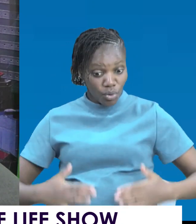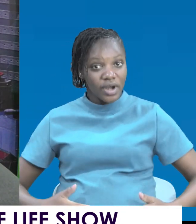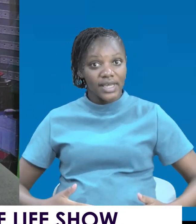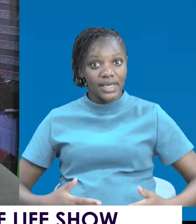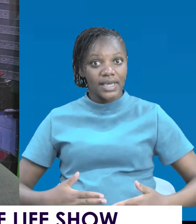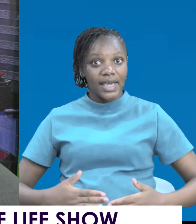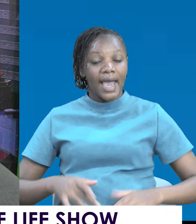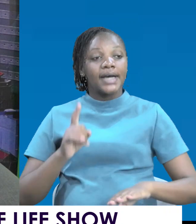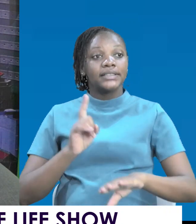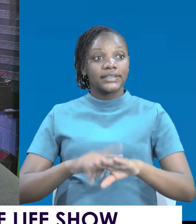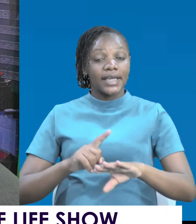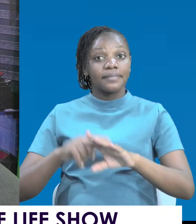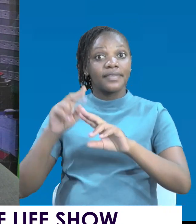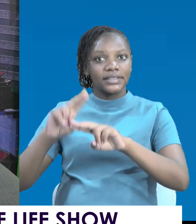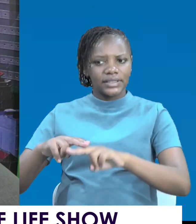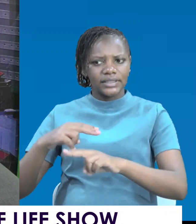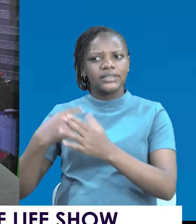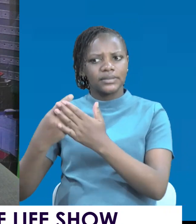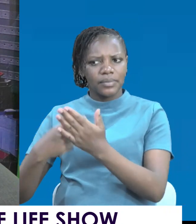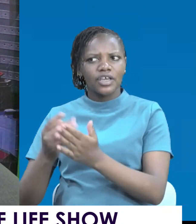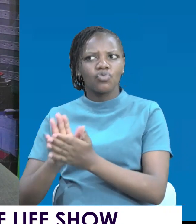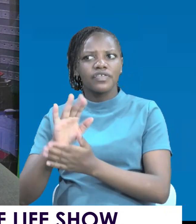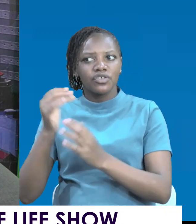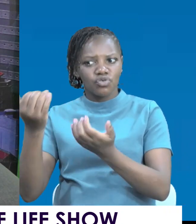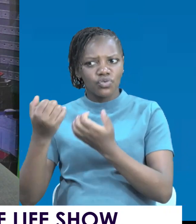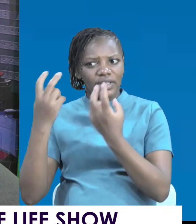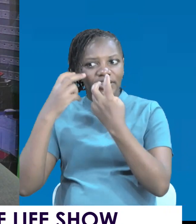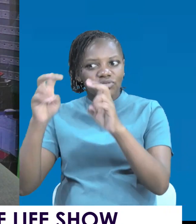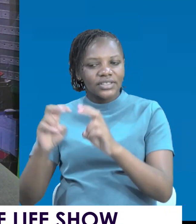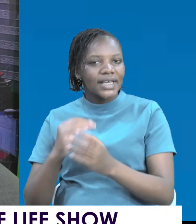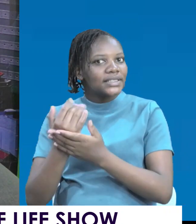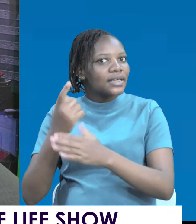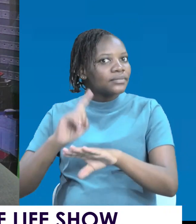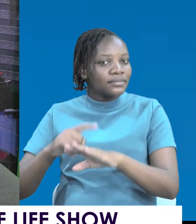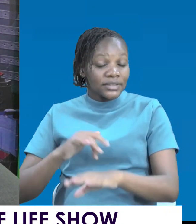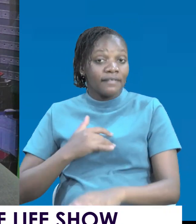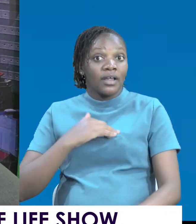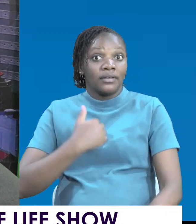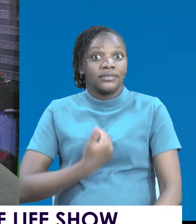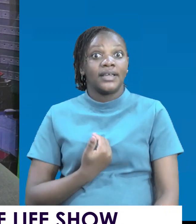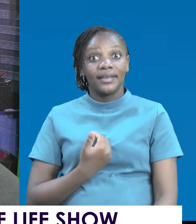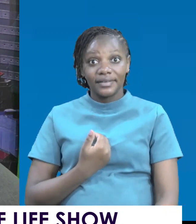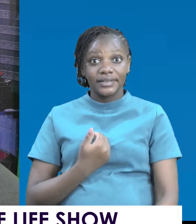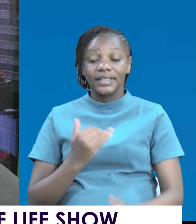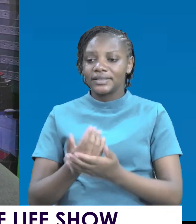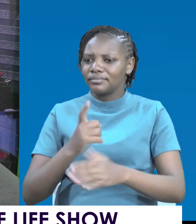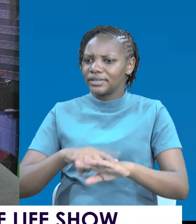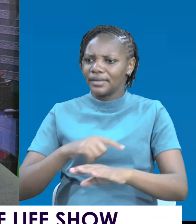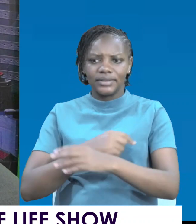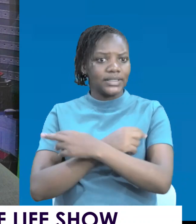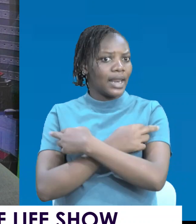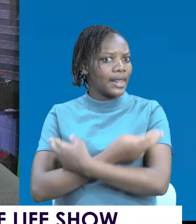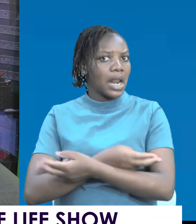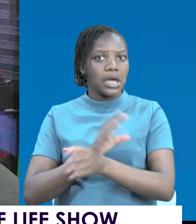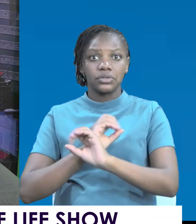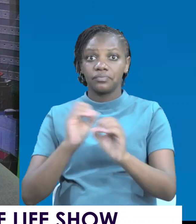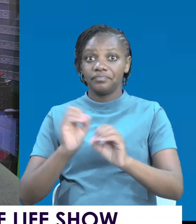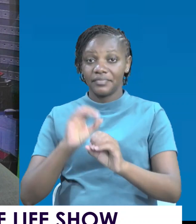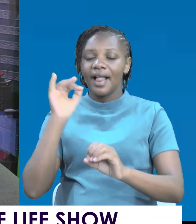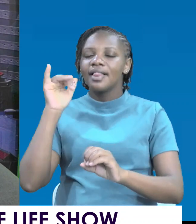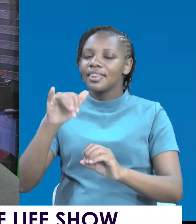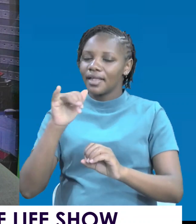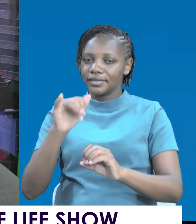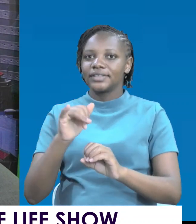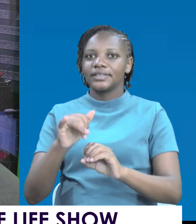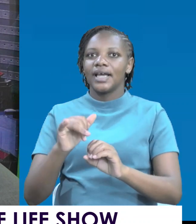when they are seated talking to you. Sometimes they are tight. They are not relaxed. That is a message that